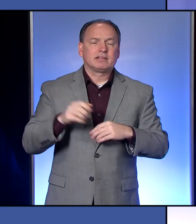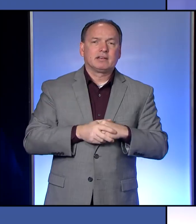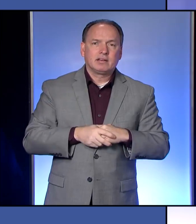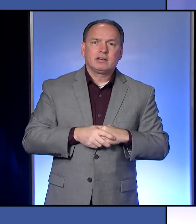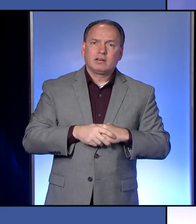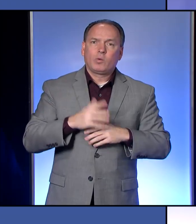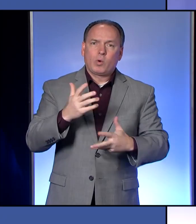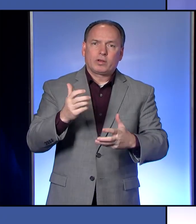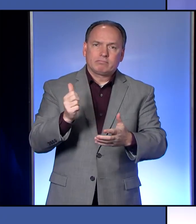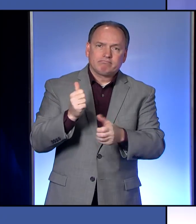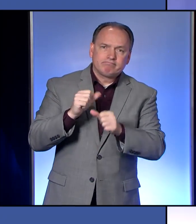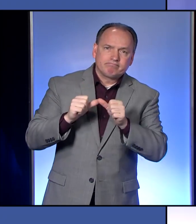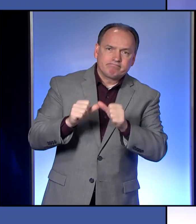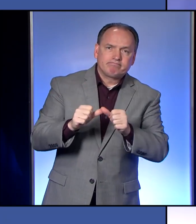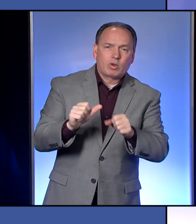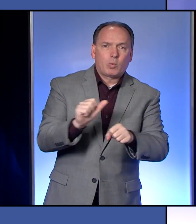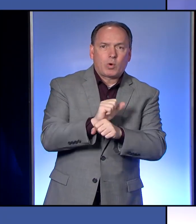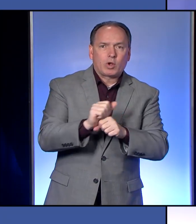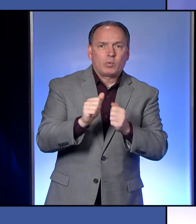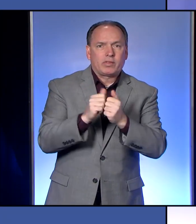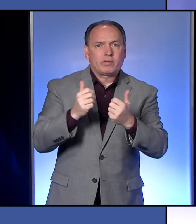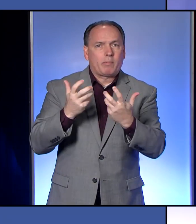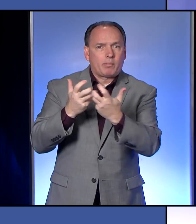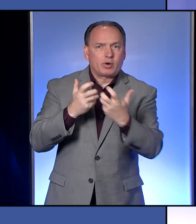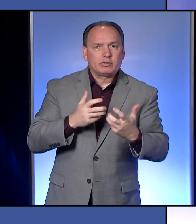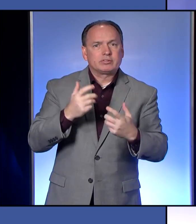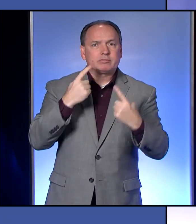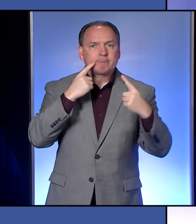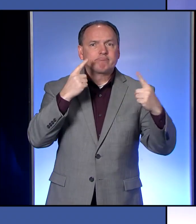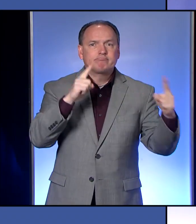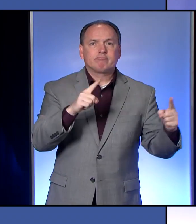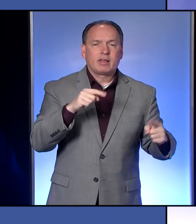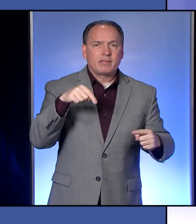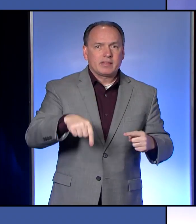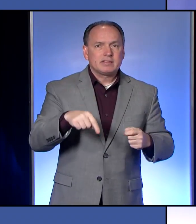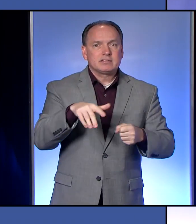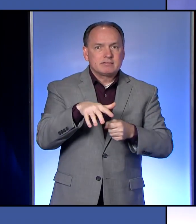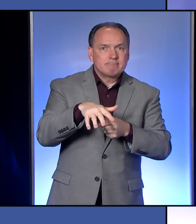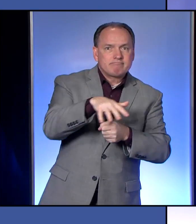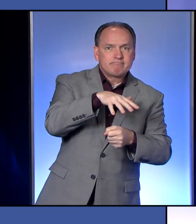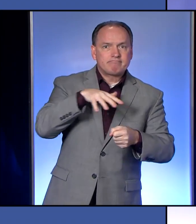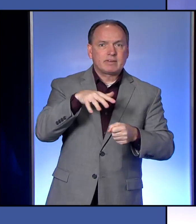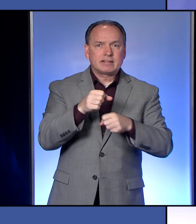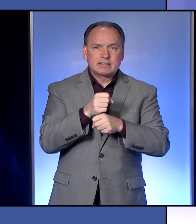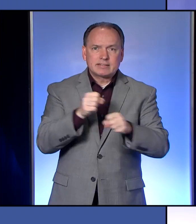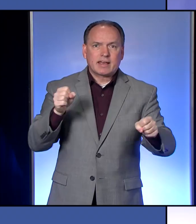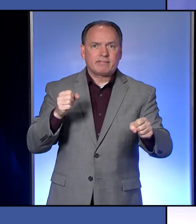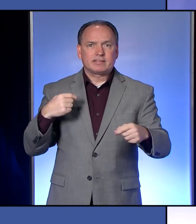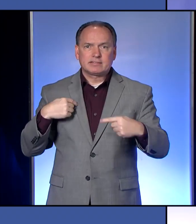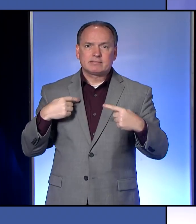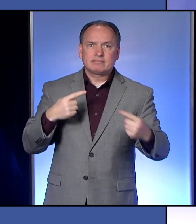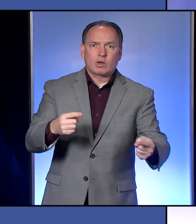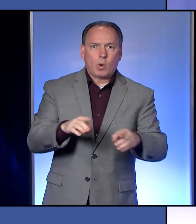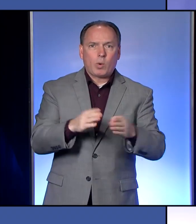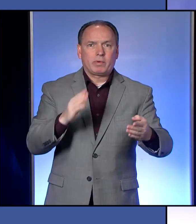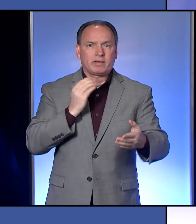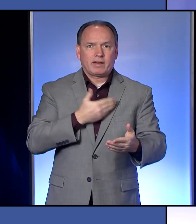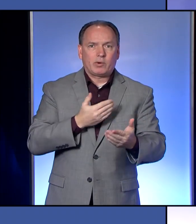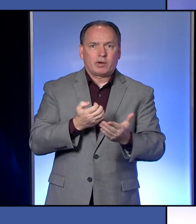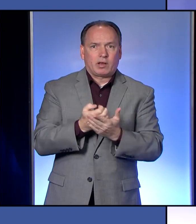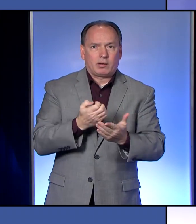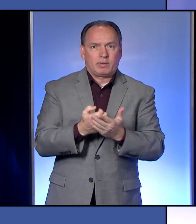help our businesses meet the compliance and make this the safest reopening of our economy possible.